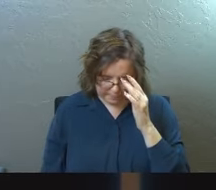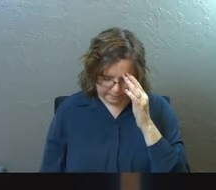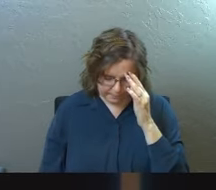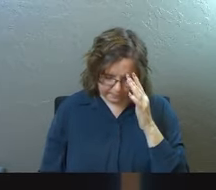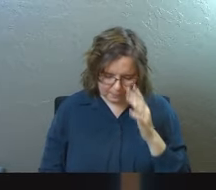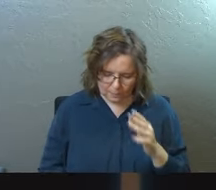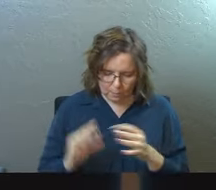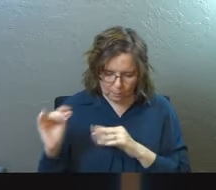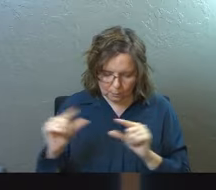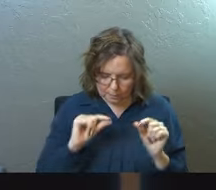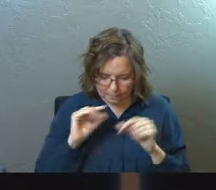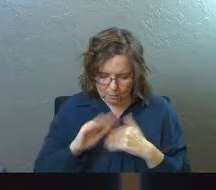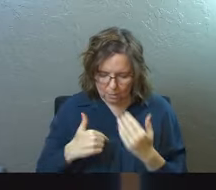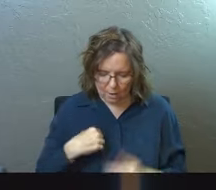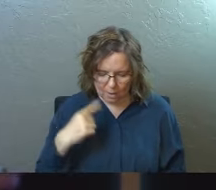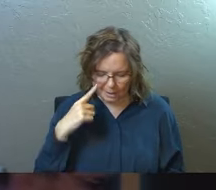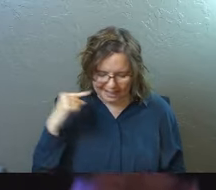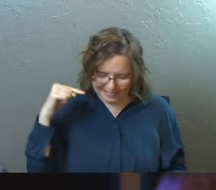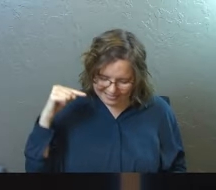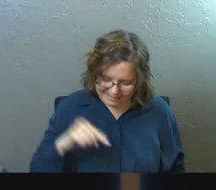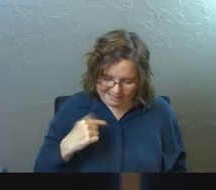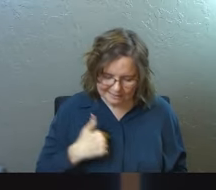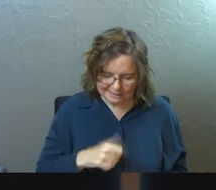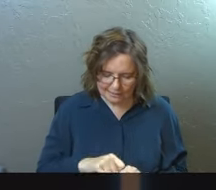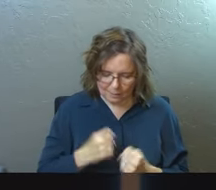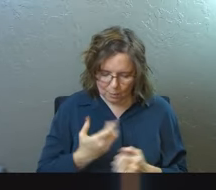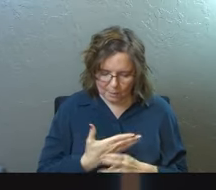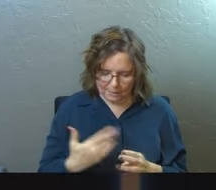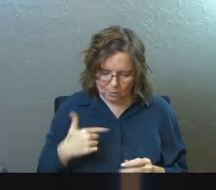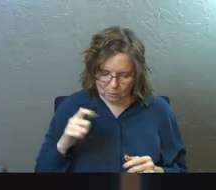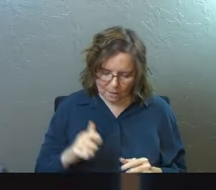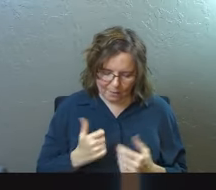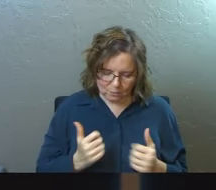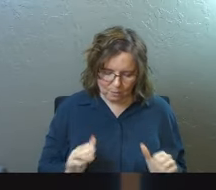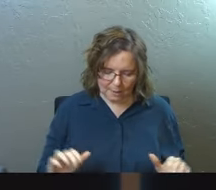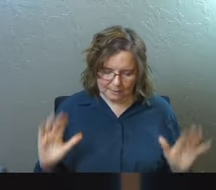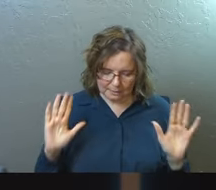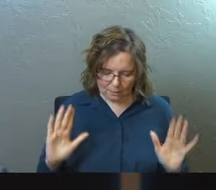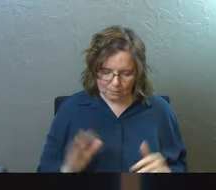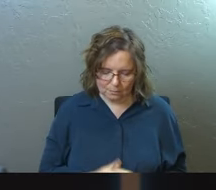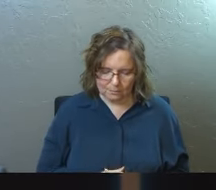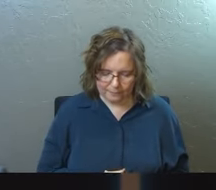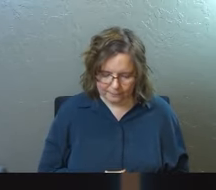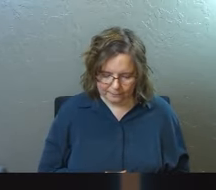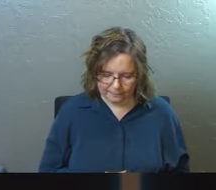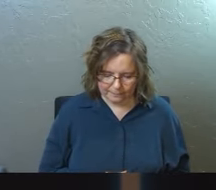and God you're whispering into our ears this is the broken thing you've got to lay it down